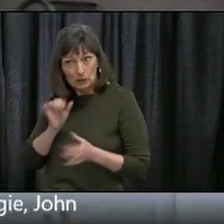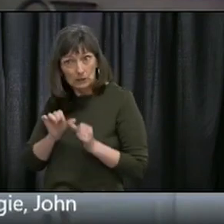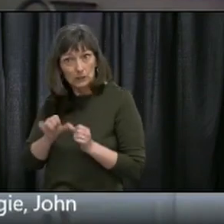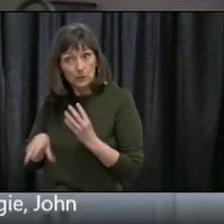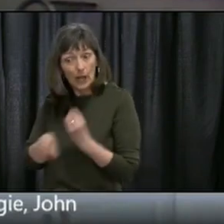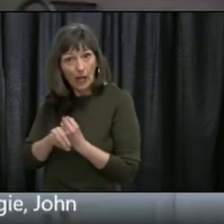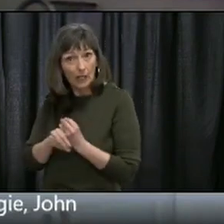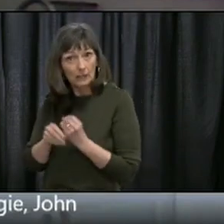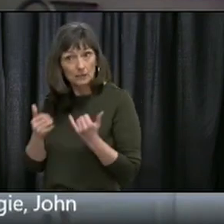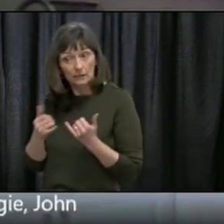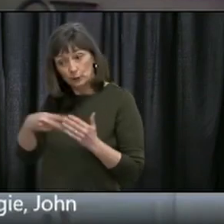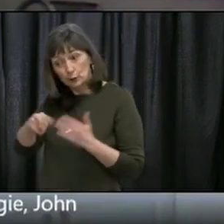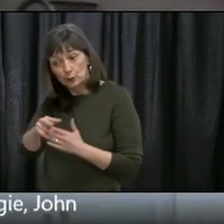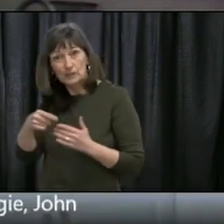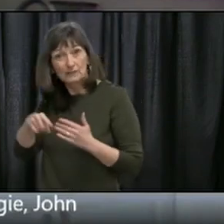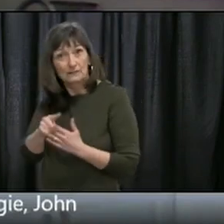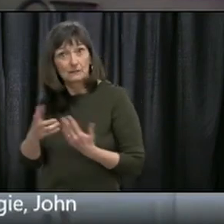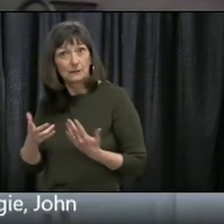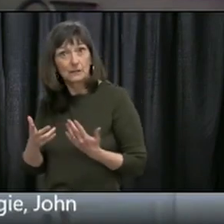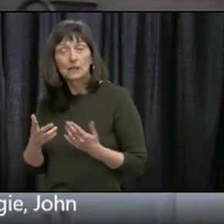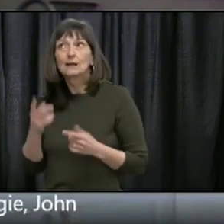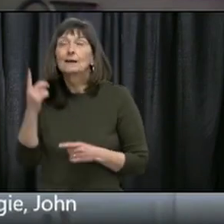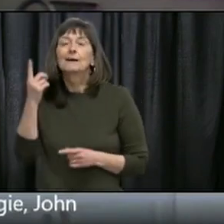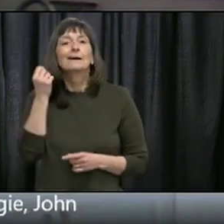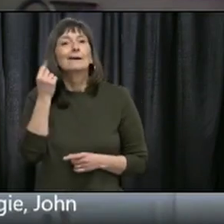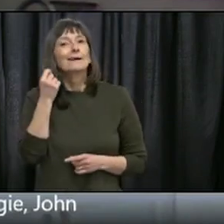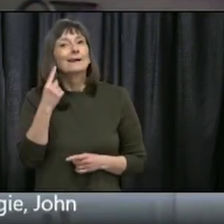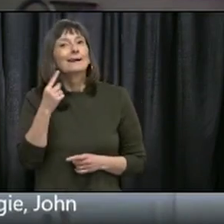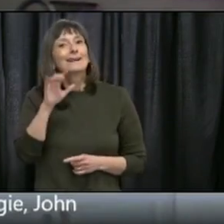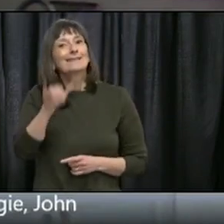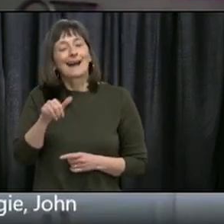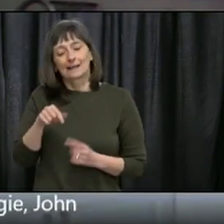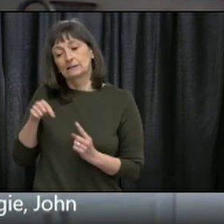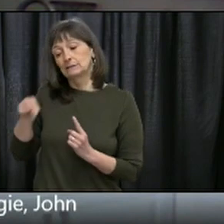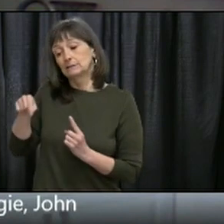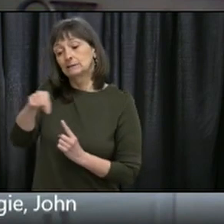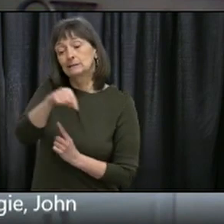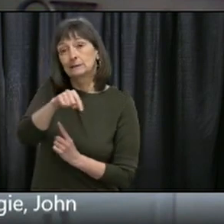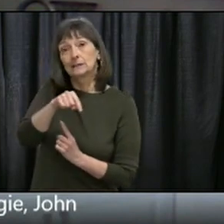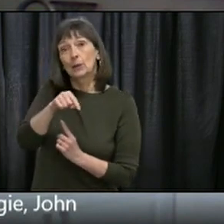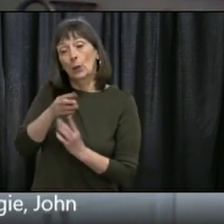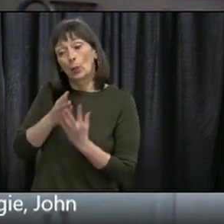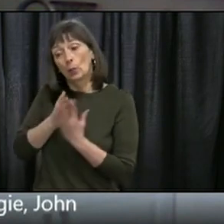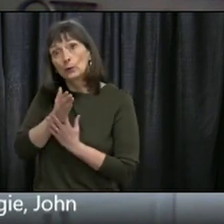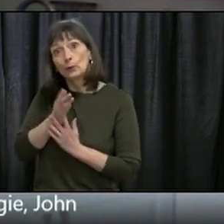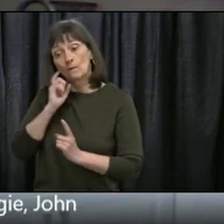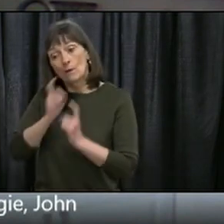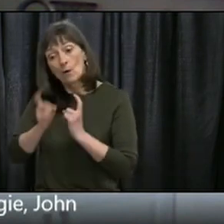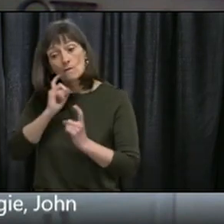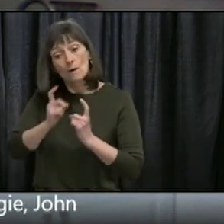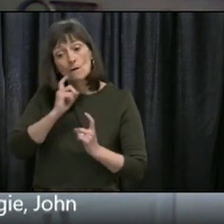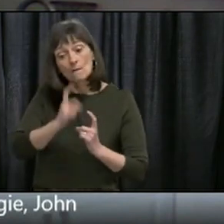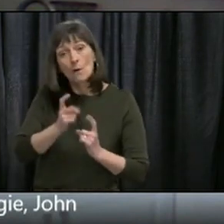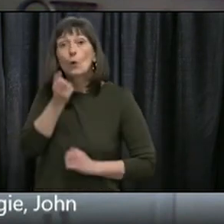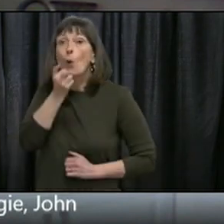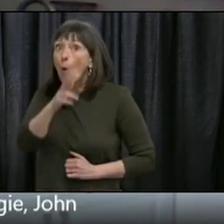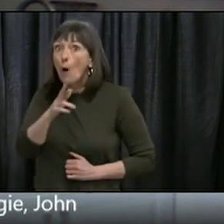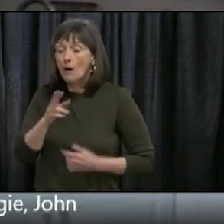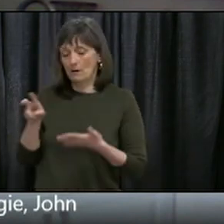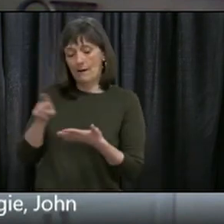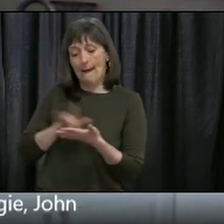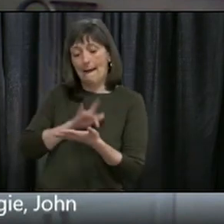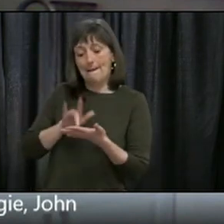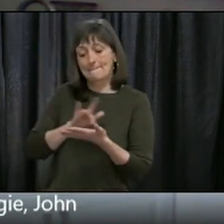regular old-fashioned shoe leather tracking, as it were. The idea would be that